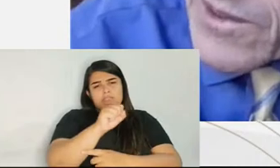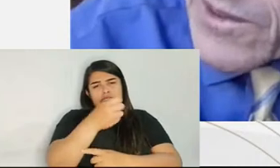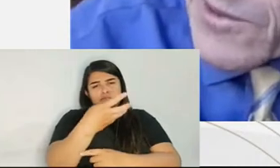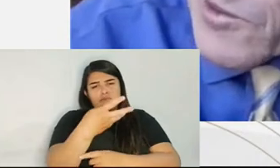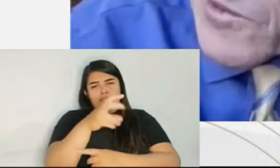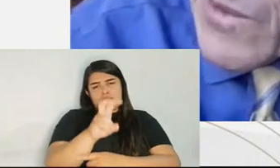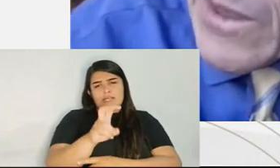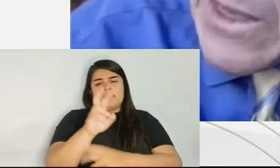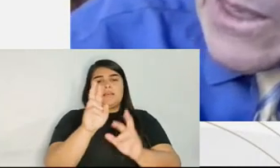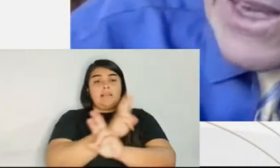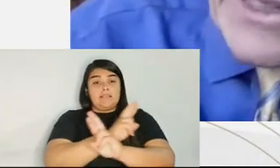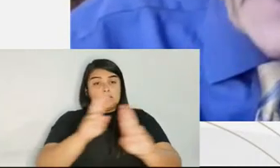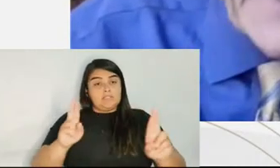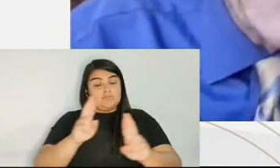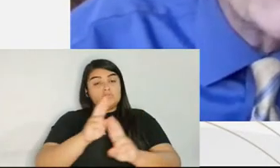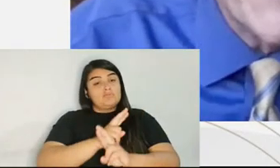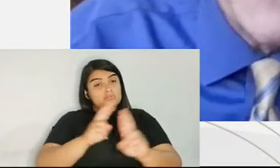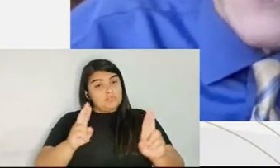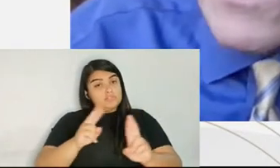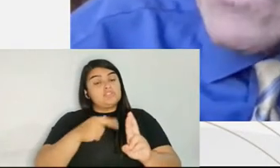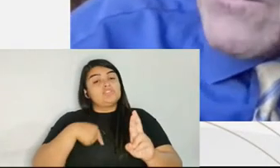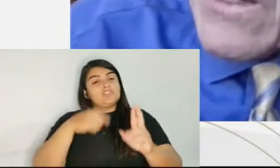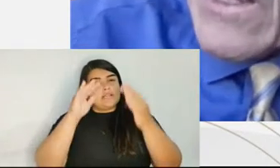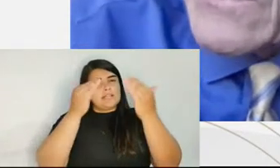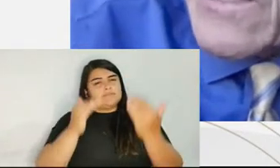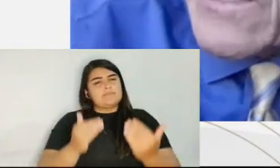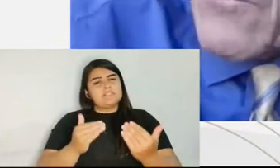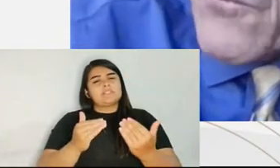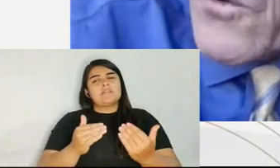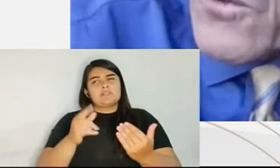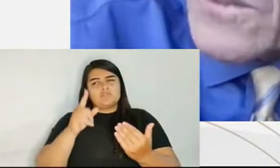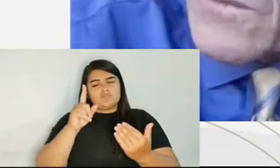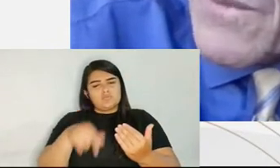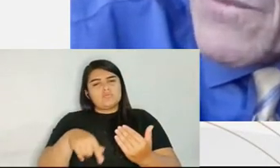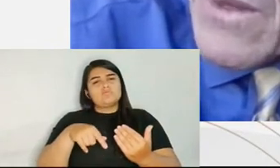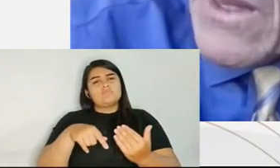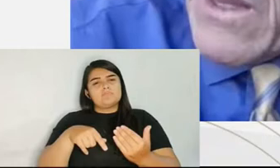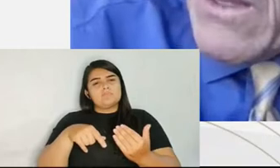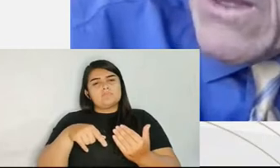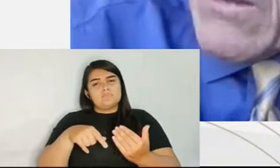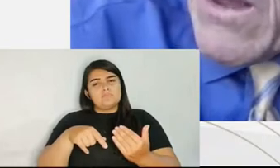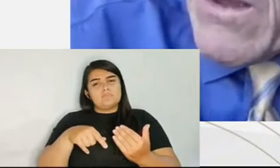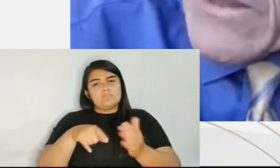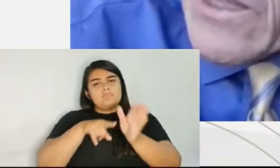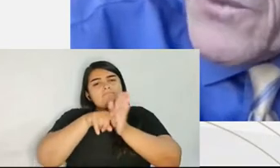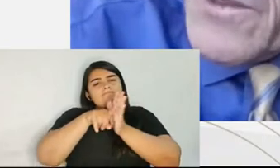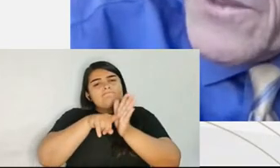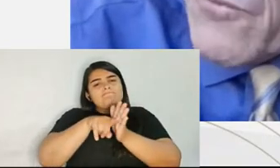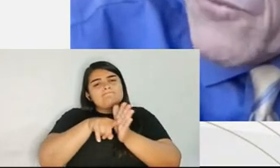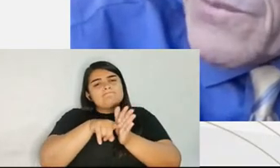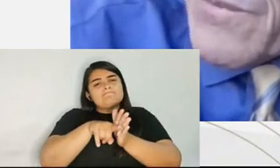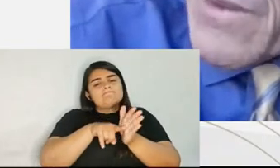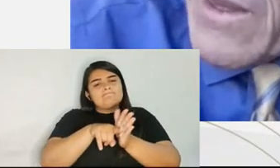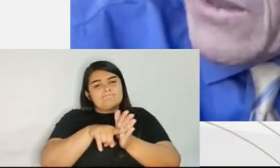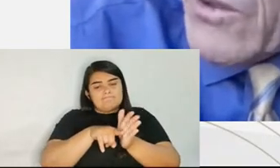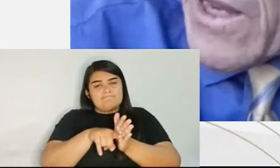Huntington. And he said, here's my system, and say, first, I tell the defendant, you can